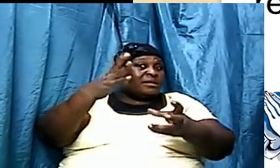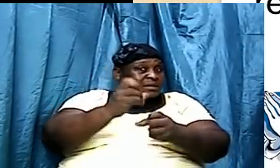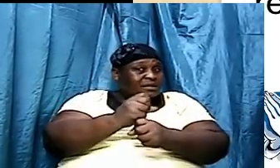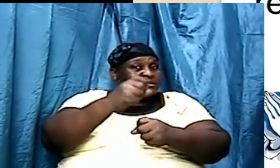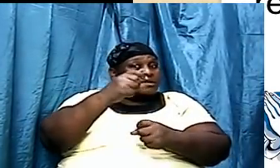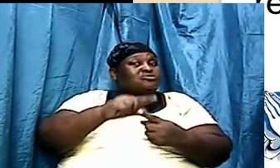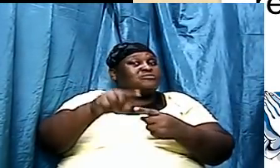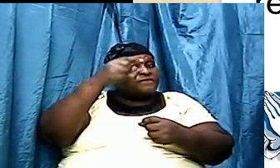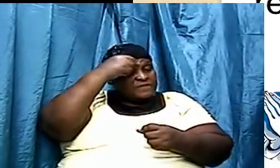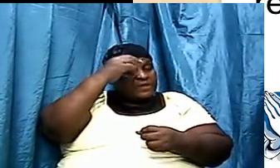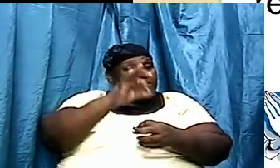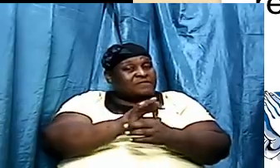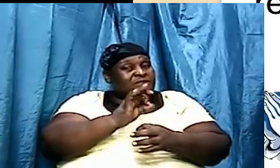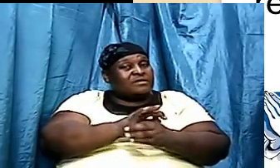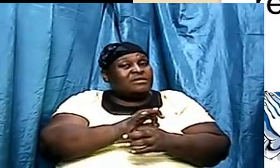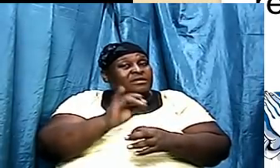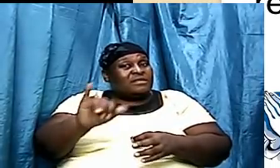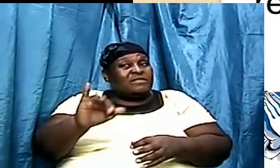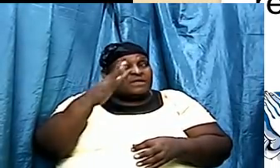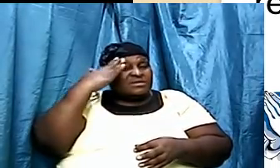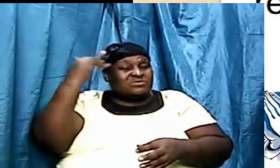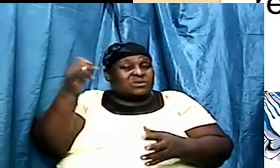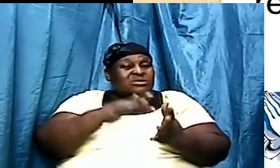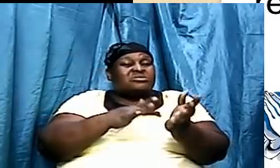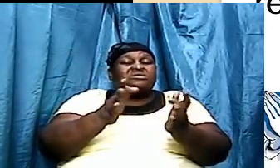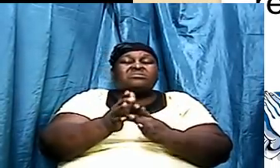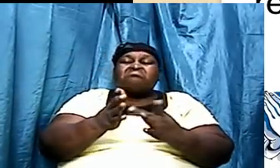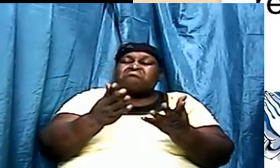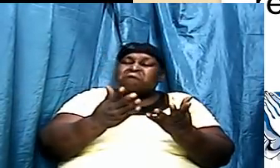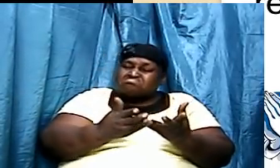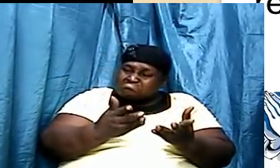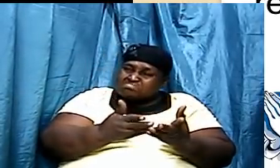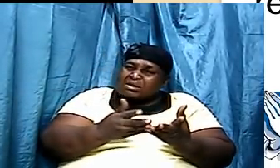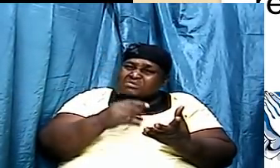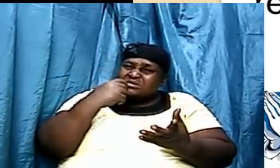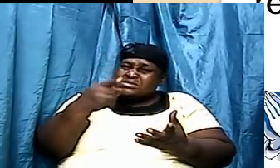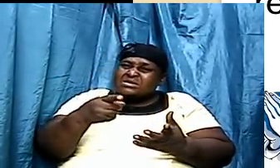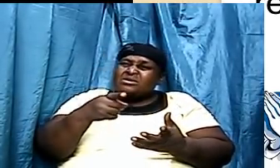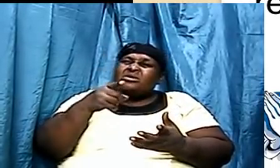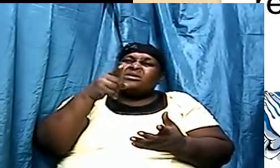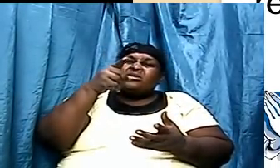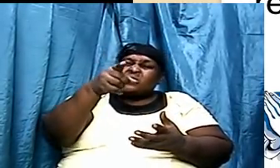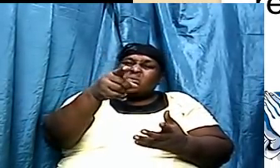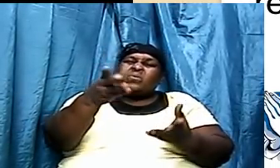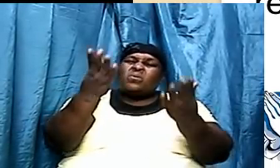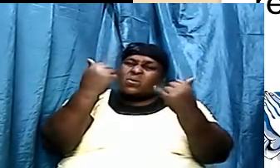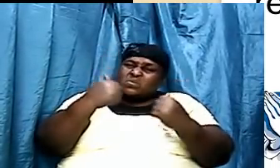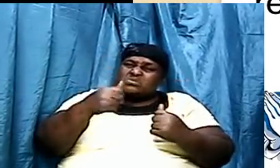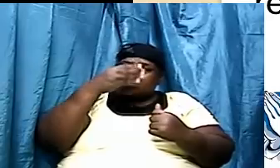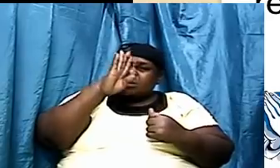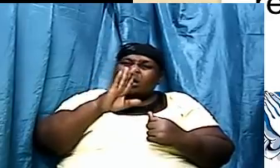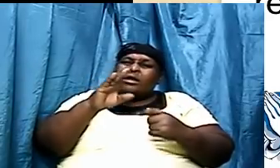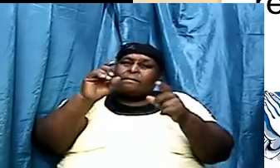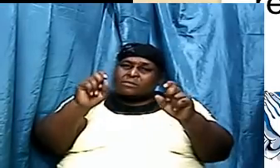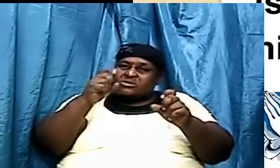And that is a reward to them that diligently seek Him. Praise God.